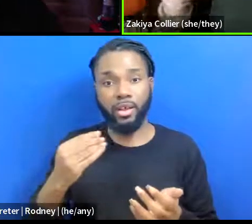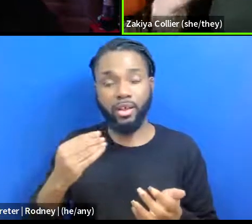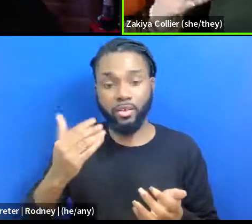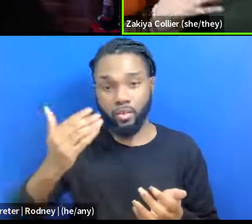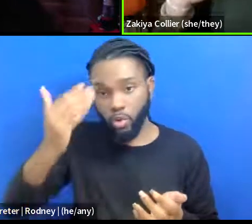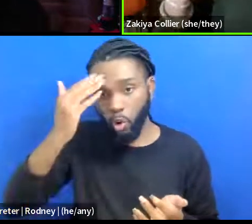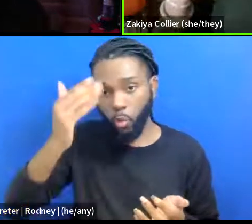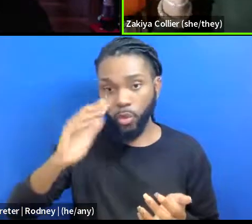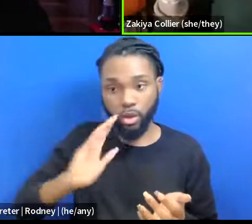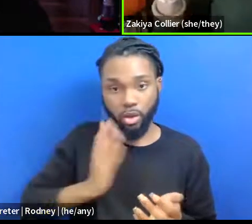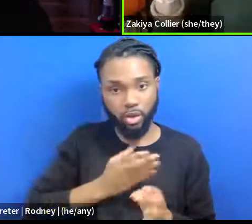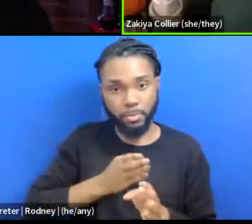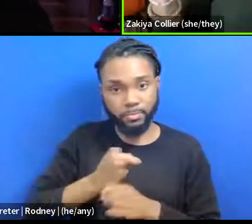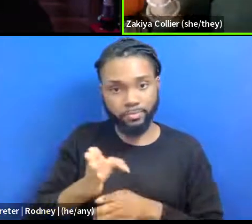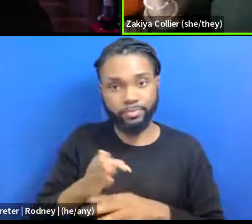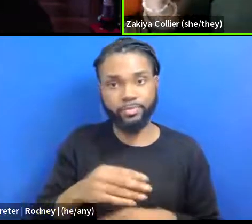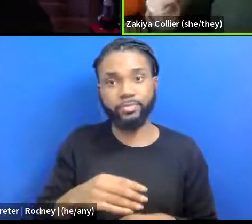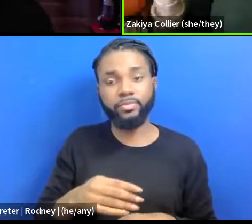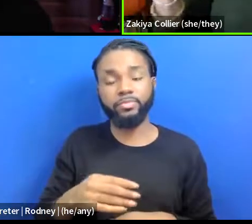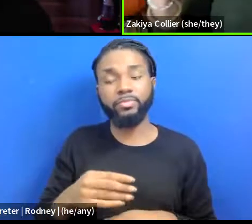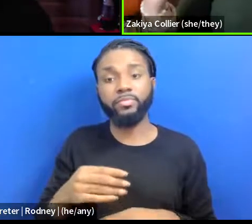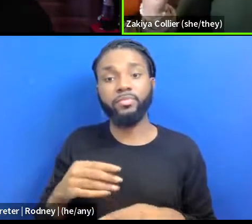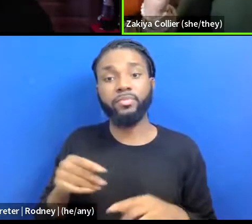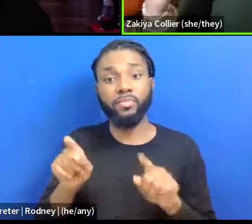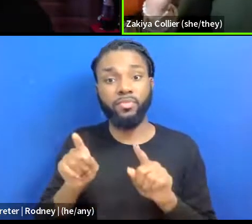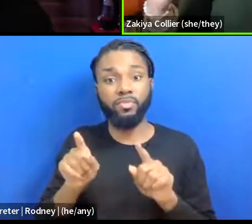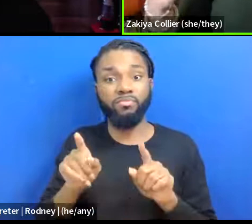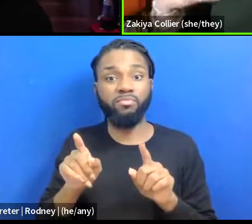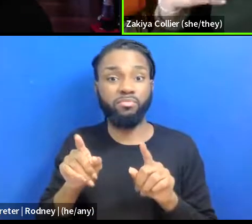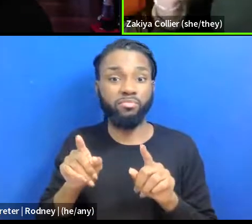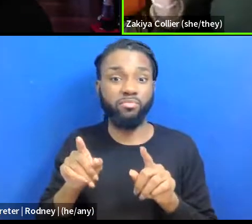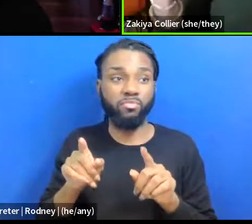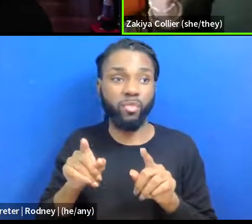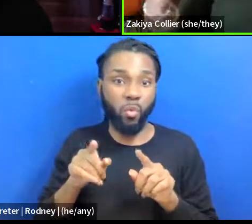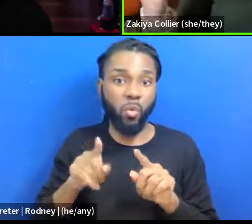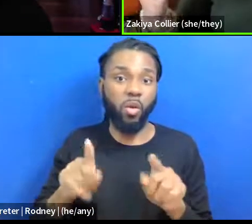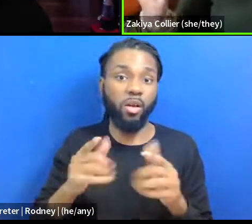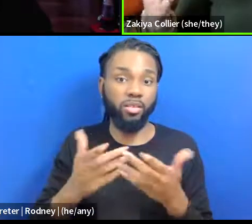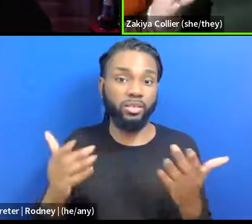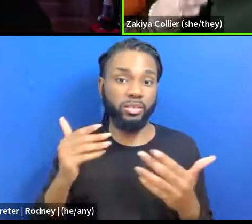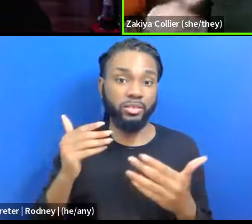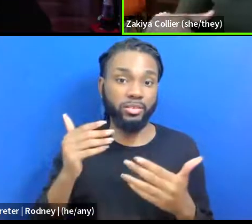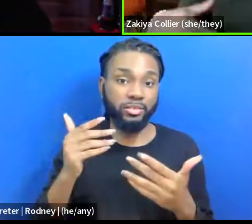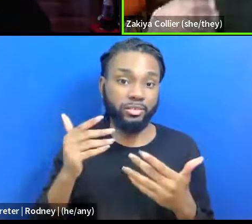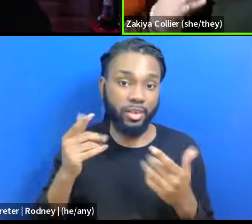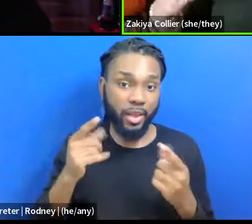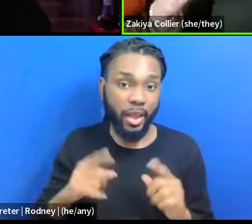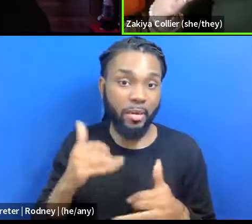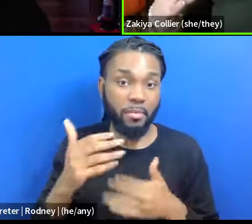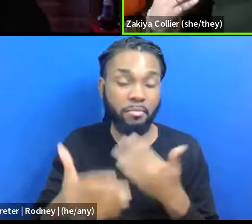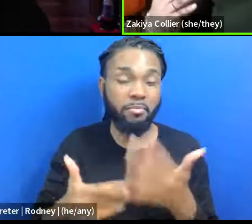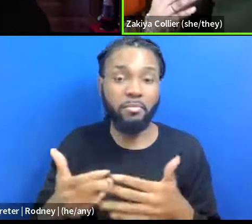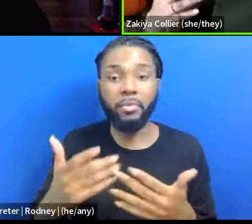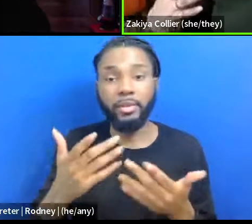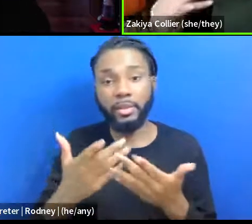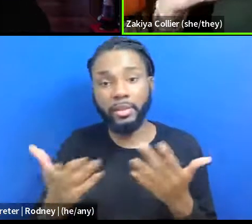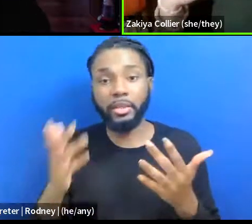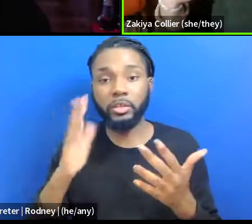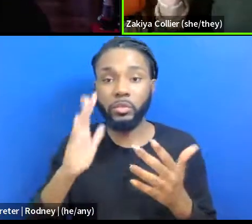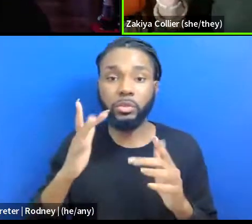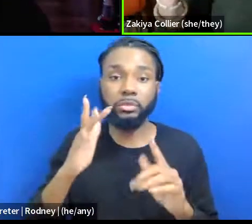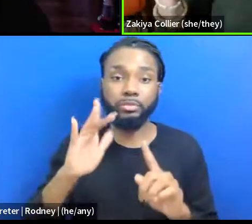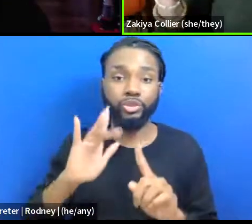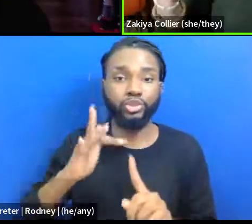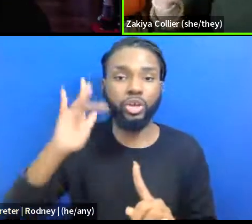that we're in that, like, as things happen, things are shiny, whether they're good or bad, you know, like,